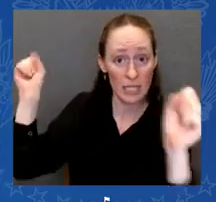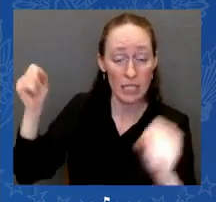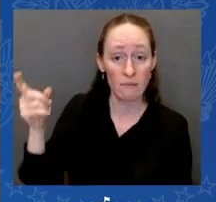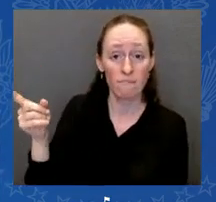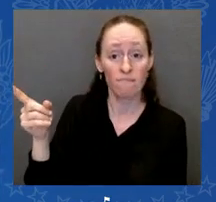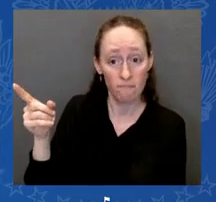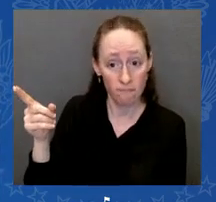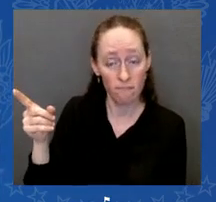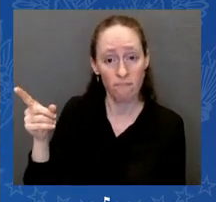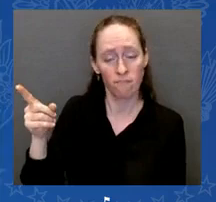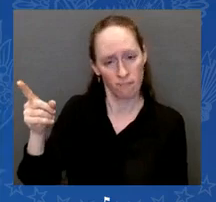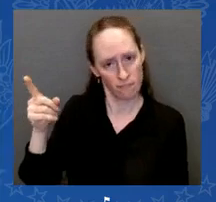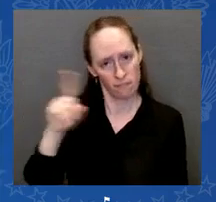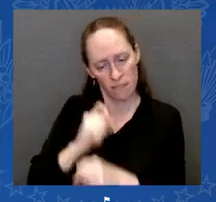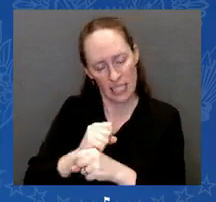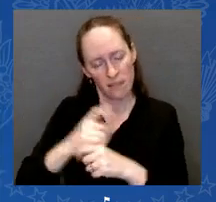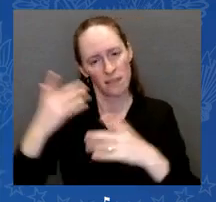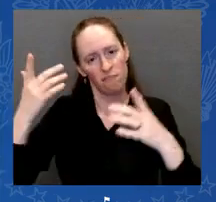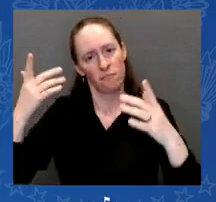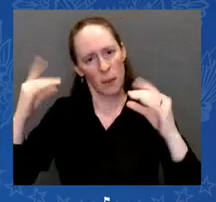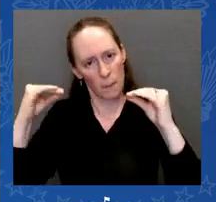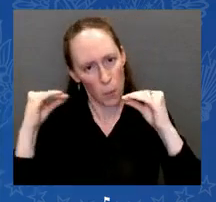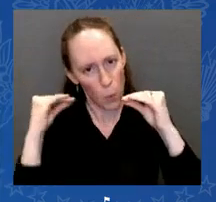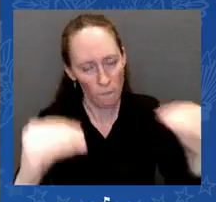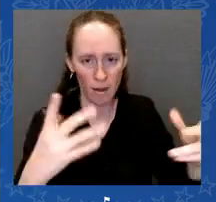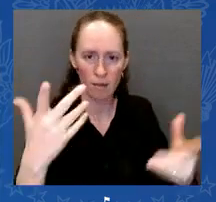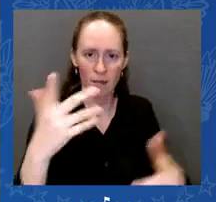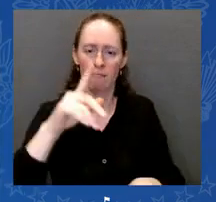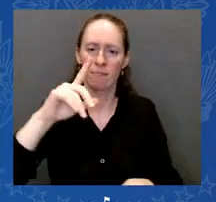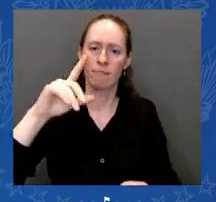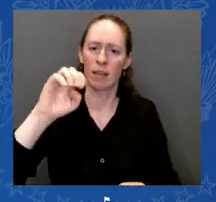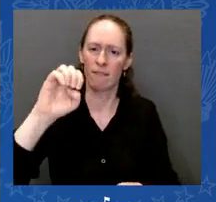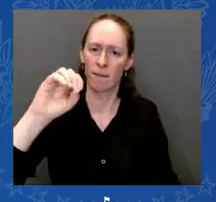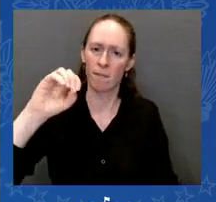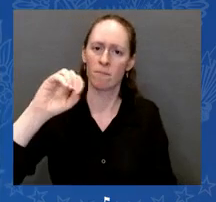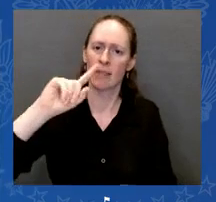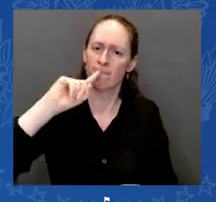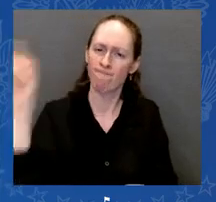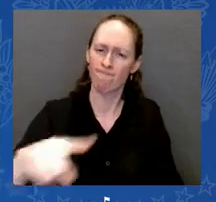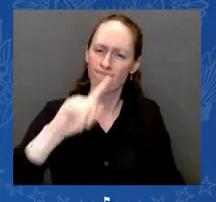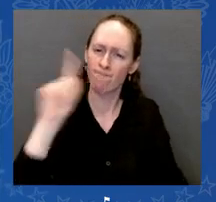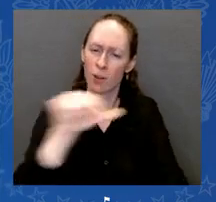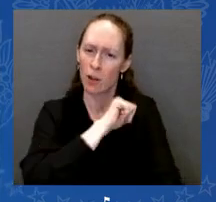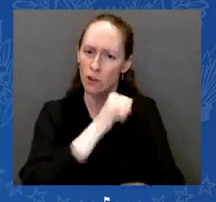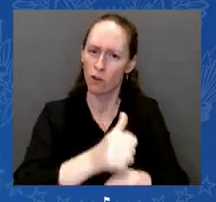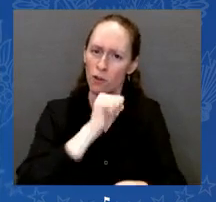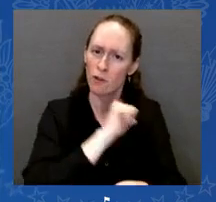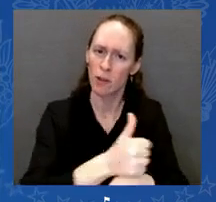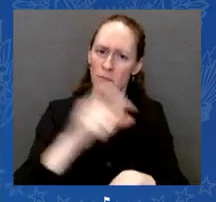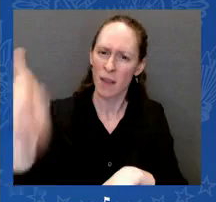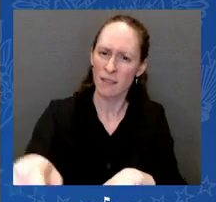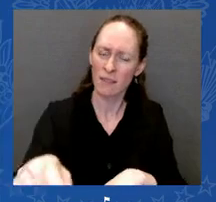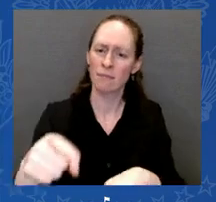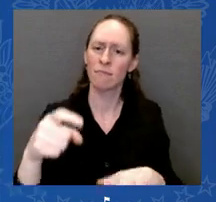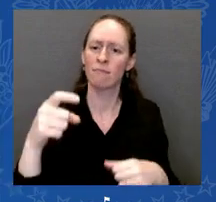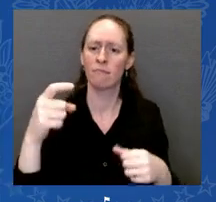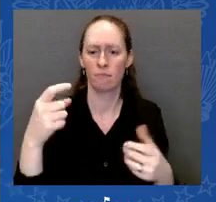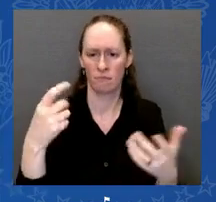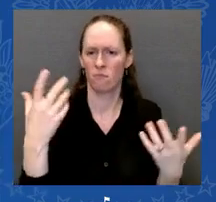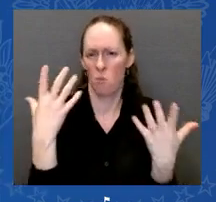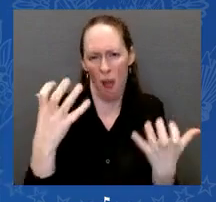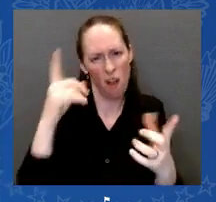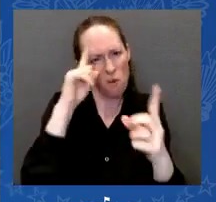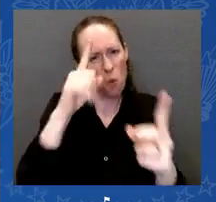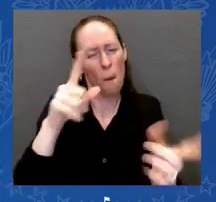has relentlessly pushed for a ban on weapons of war. He understands that we are living in fear and we have suffered enough. It is my privilege to